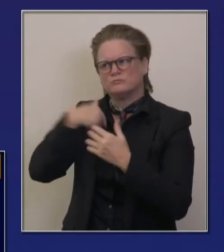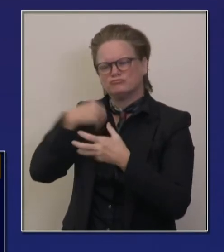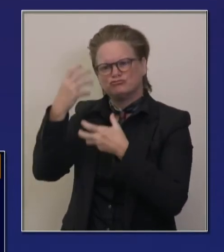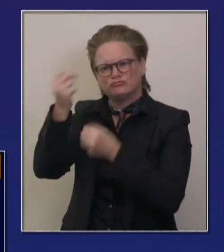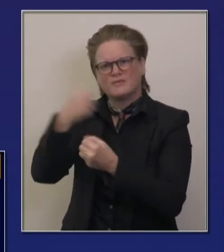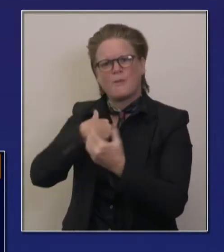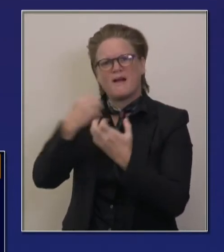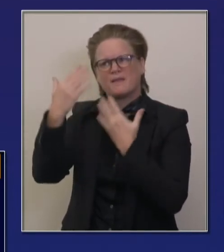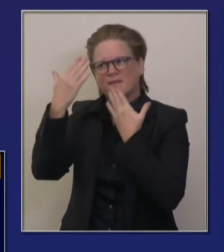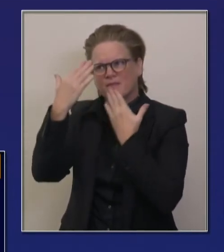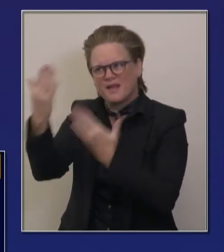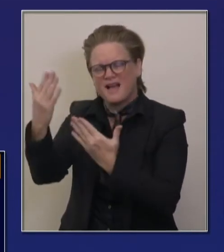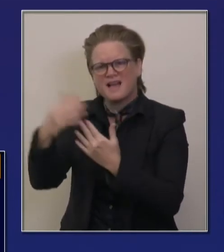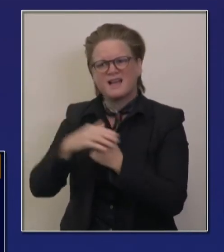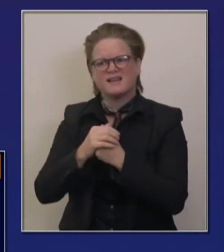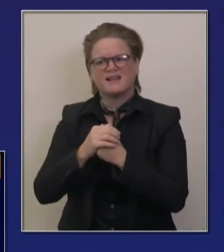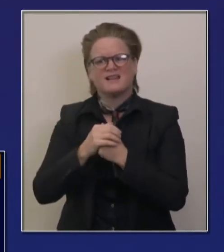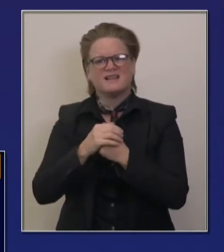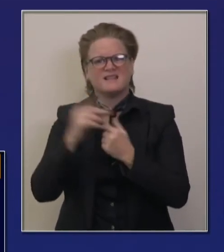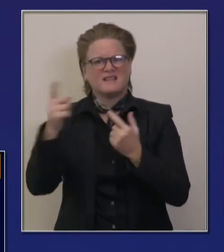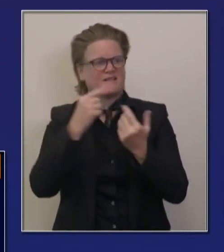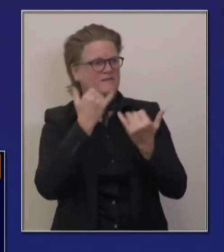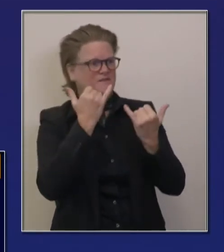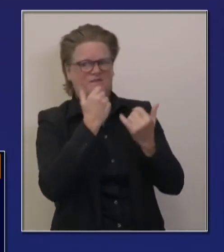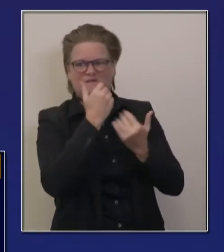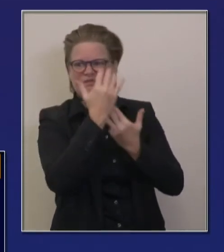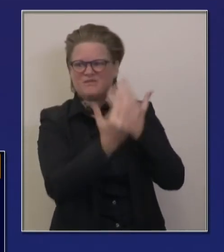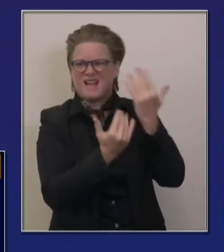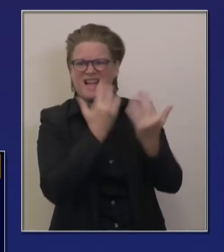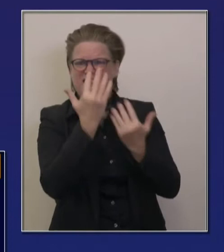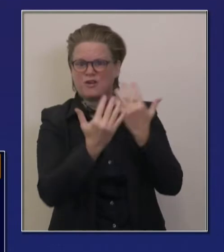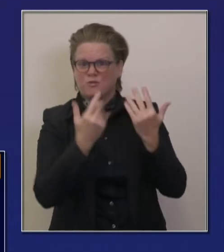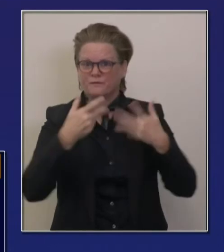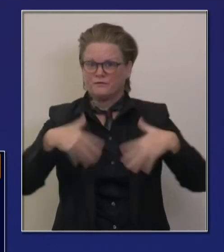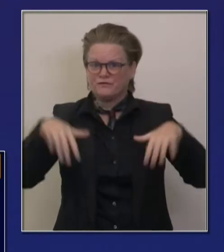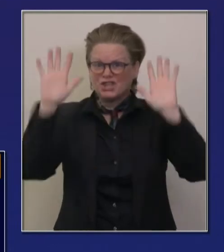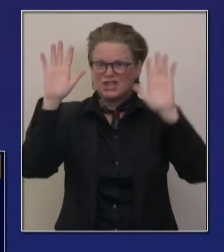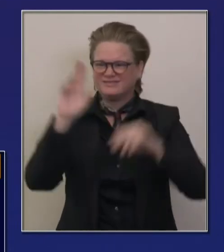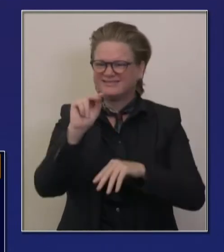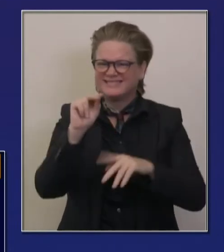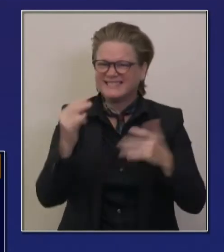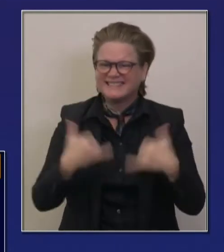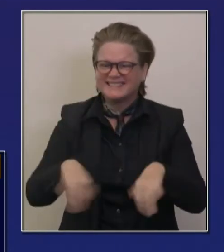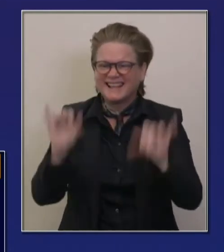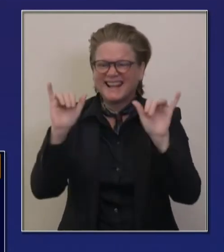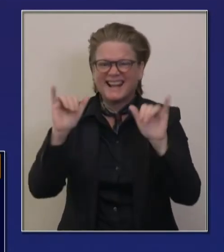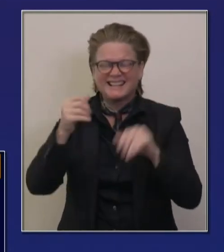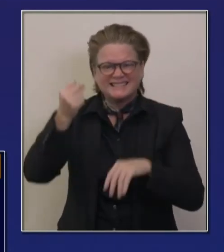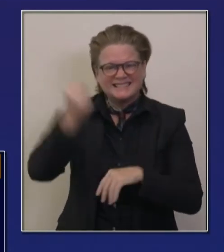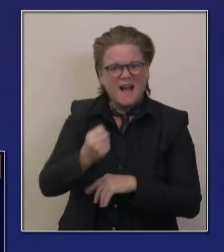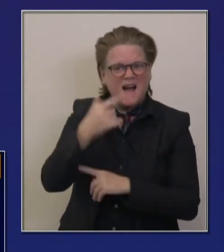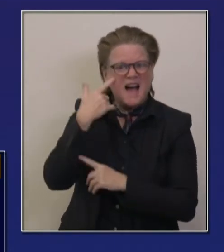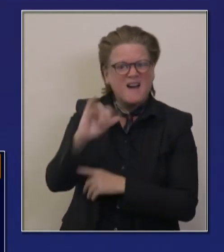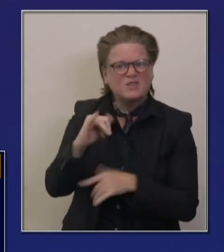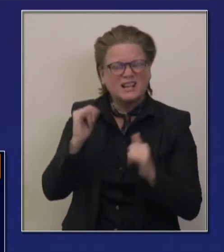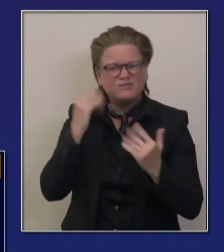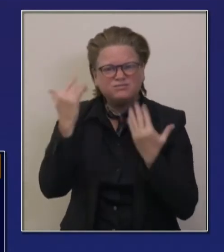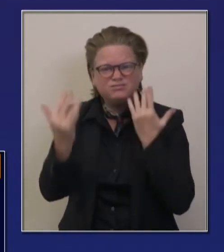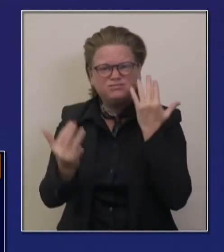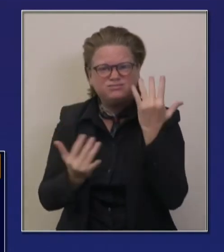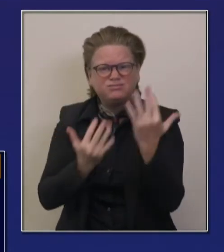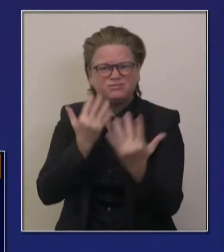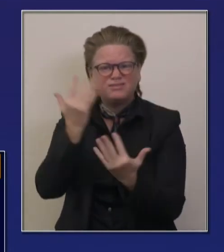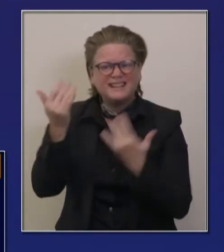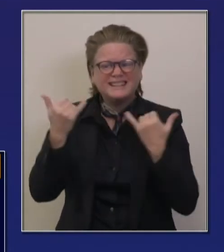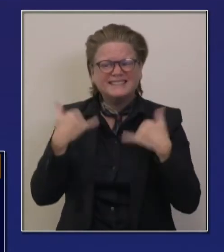season into December, still battling fires down in Southern California. think, you know, to our state partners, uh,